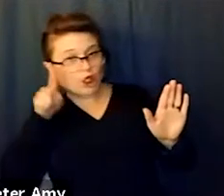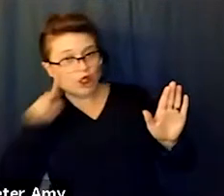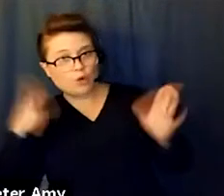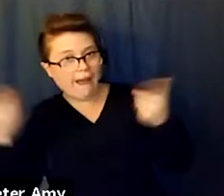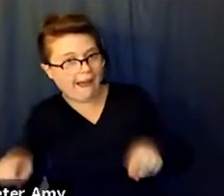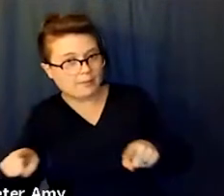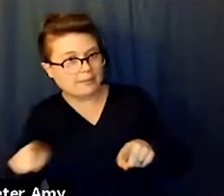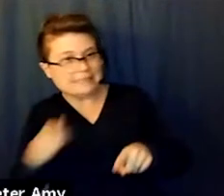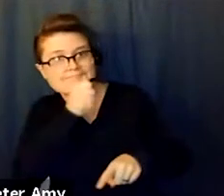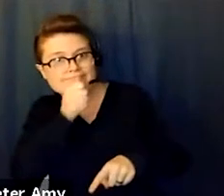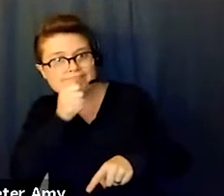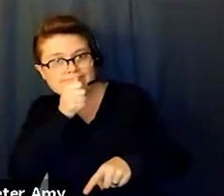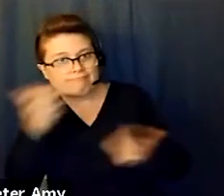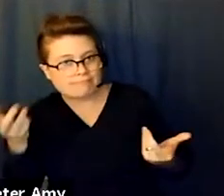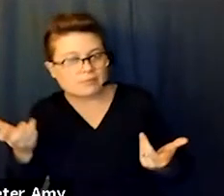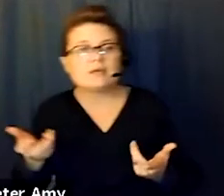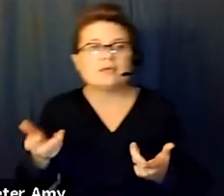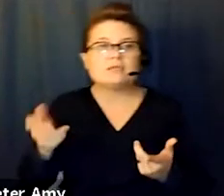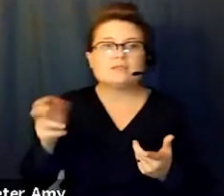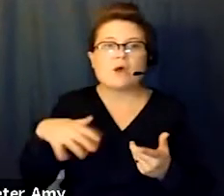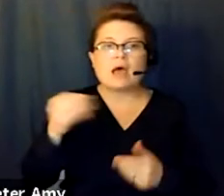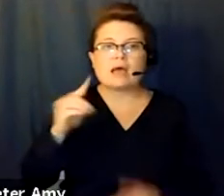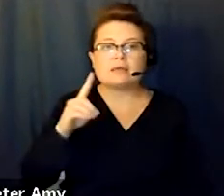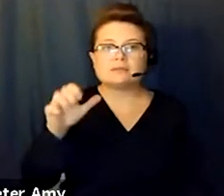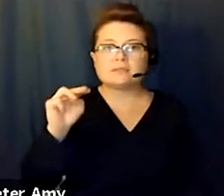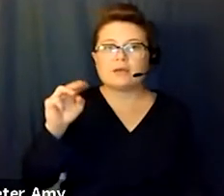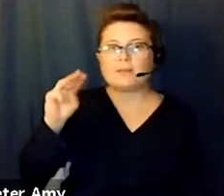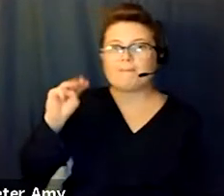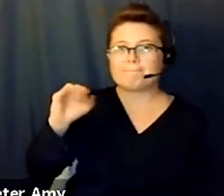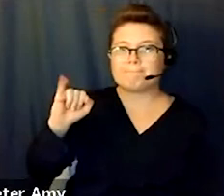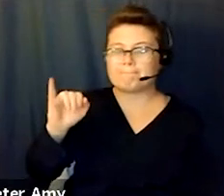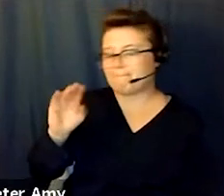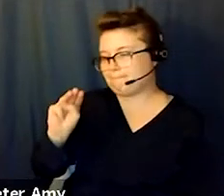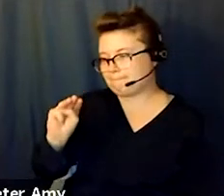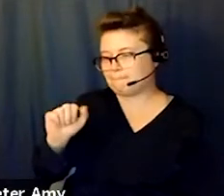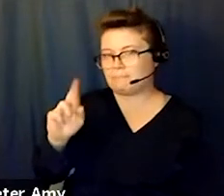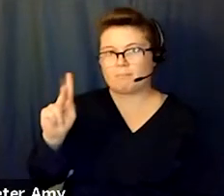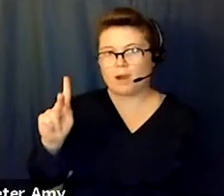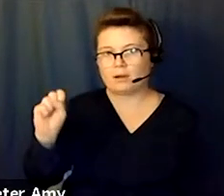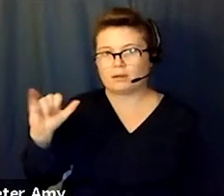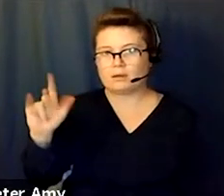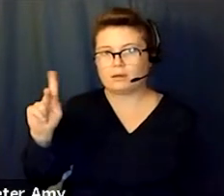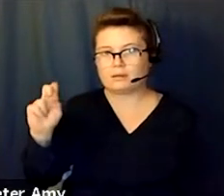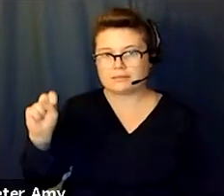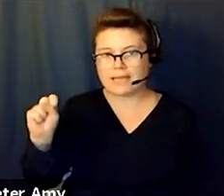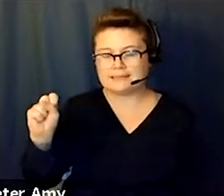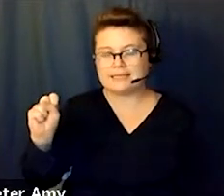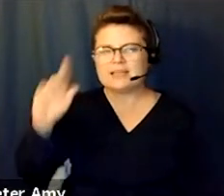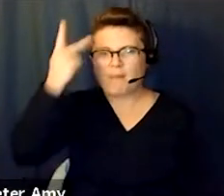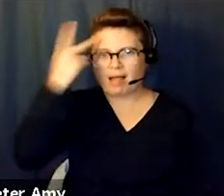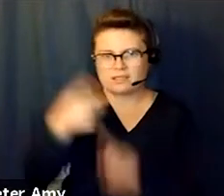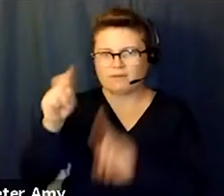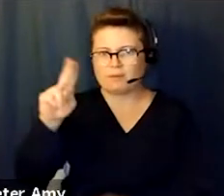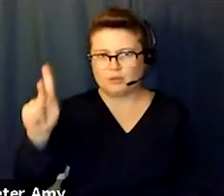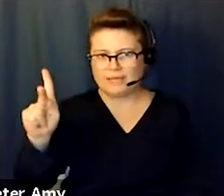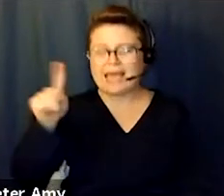Zionist Organization. It was declared by Mark Sykes, who was a conservative party politician from the U.K. He was backed by